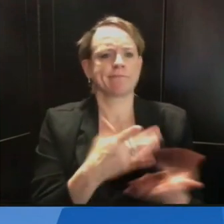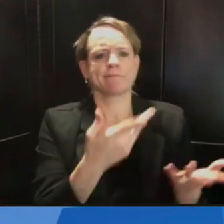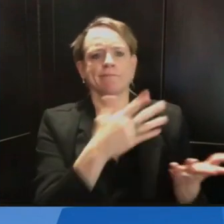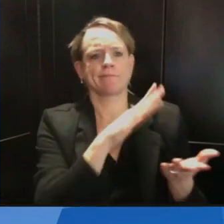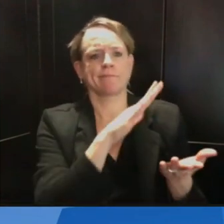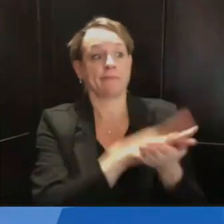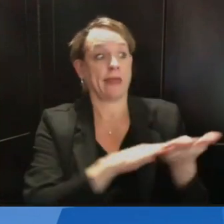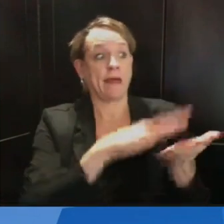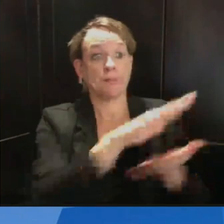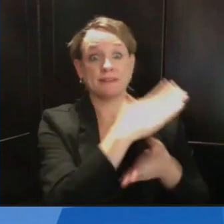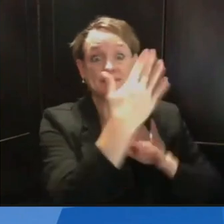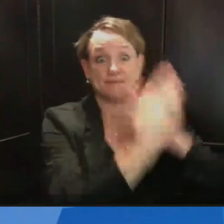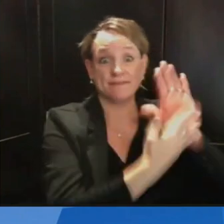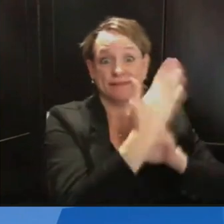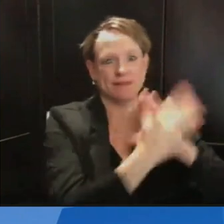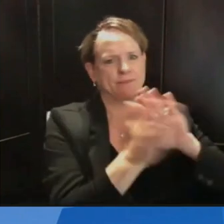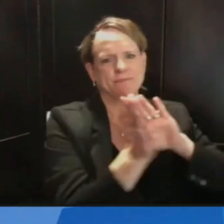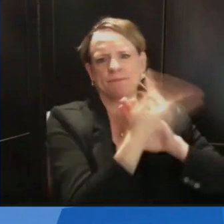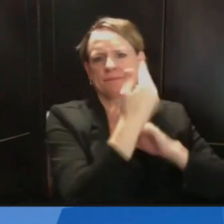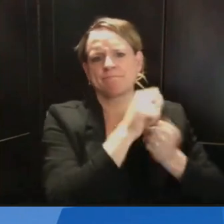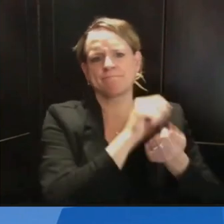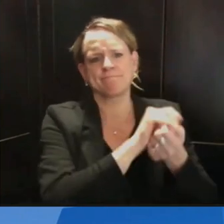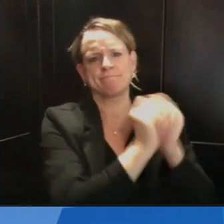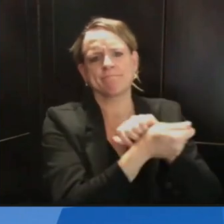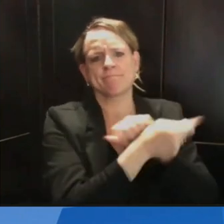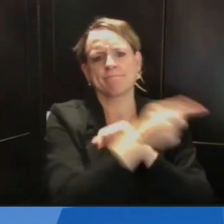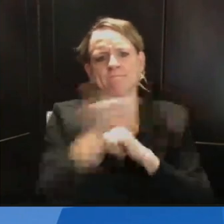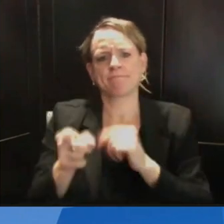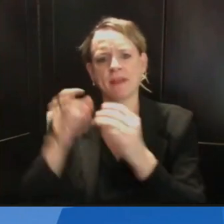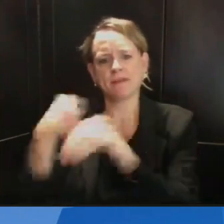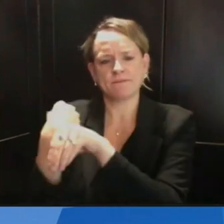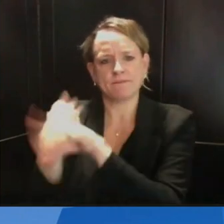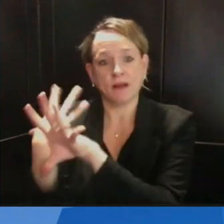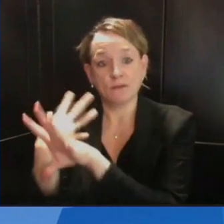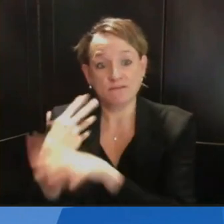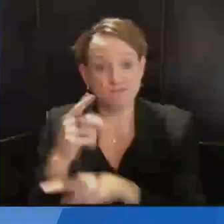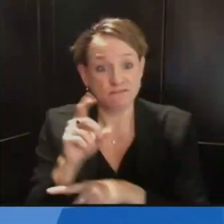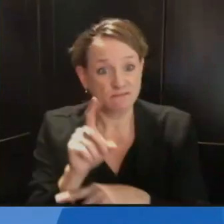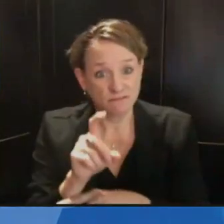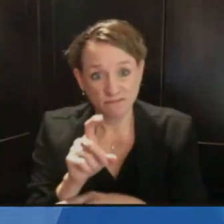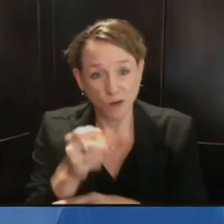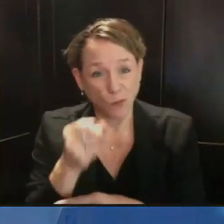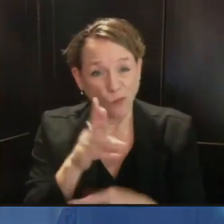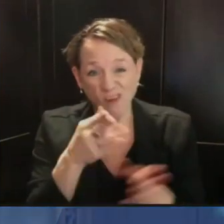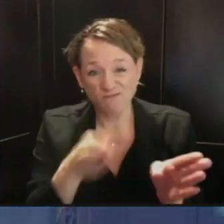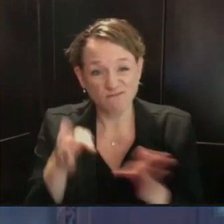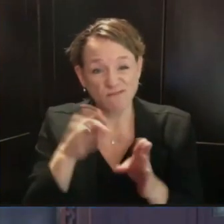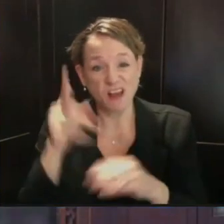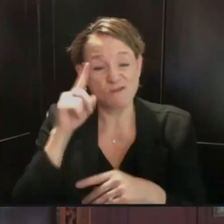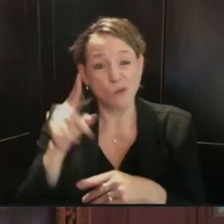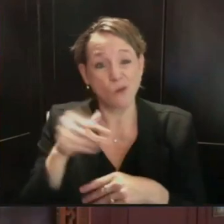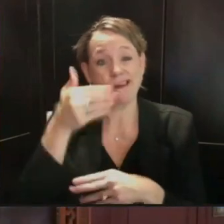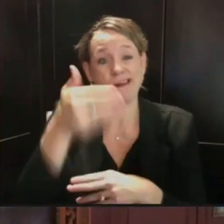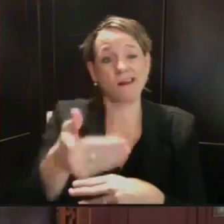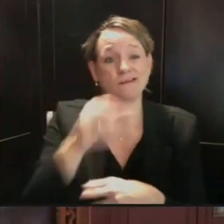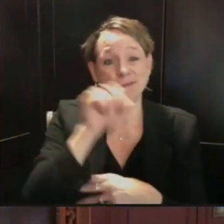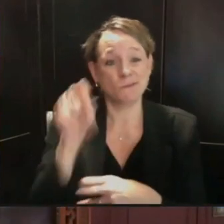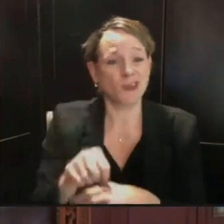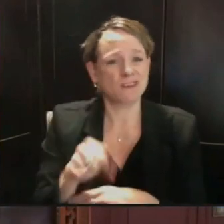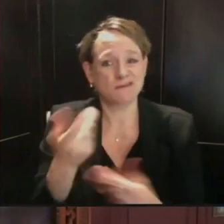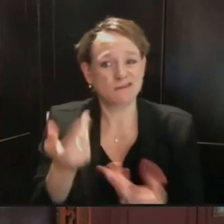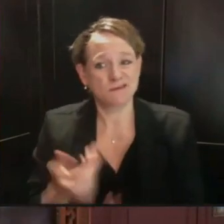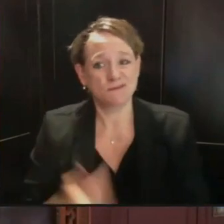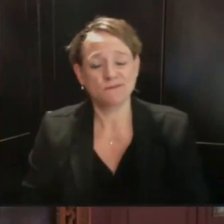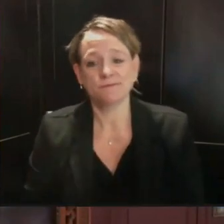next semester or whatever. Anything like that in the works? Well, we're on, we are, uh, my staff and, uh,